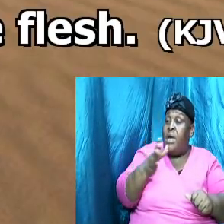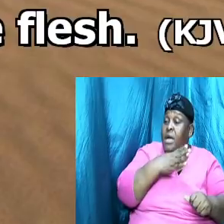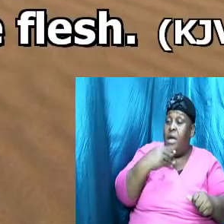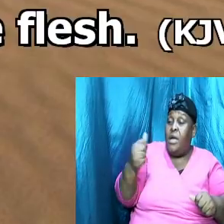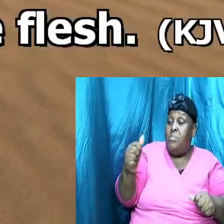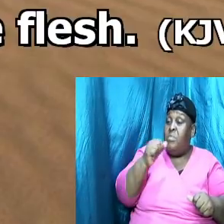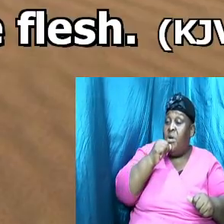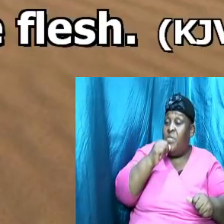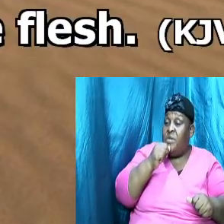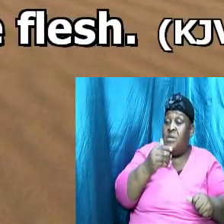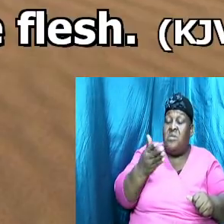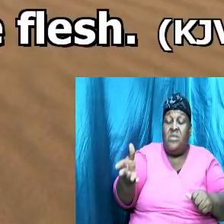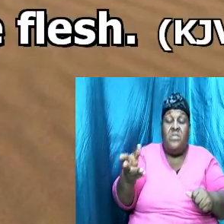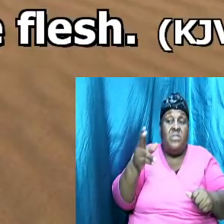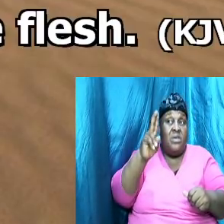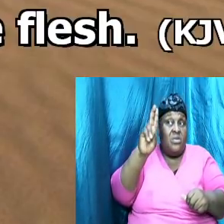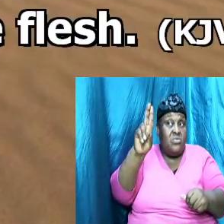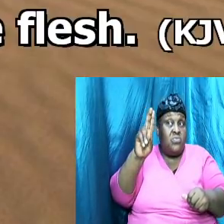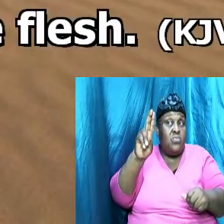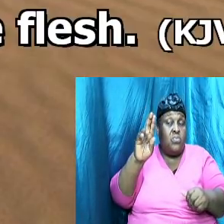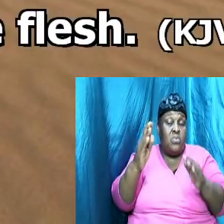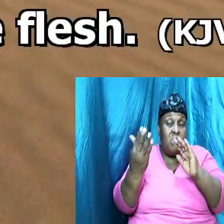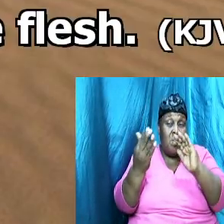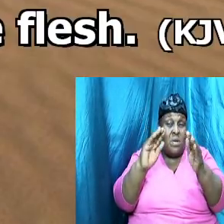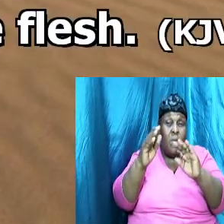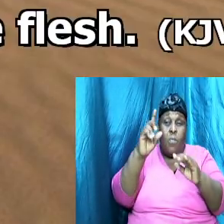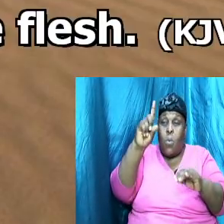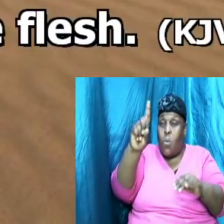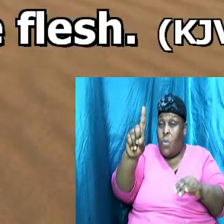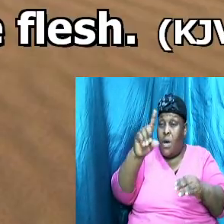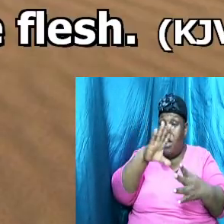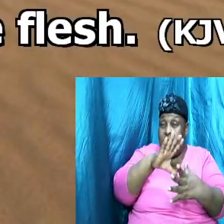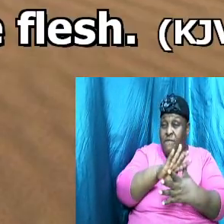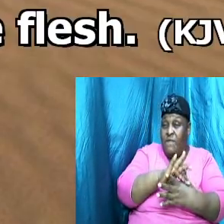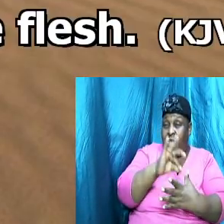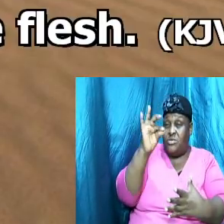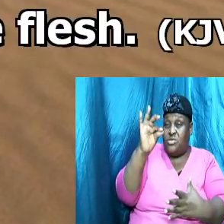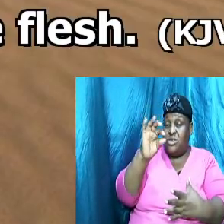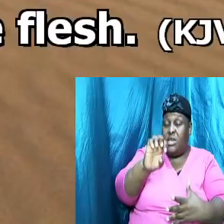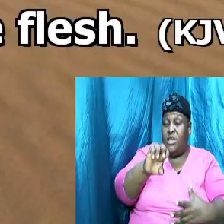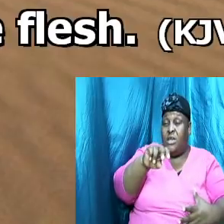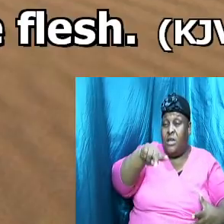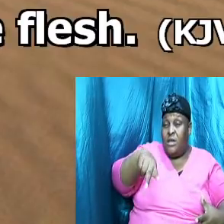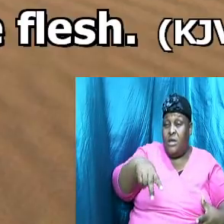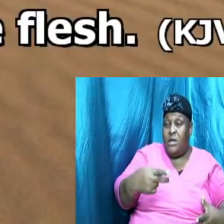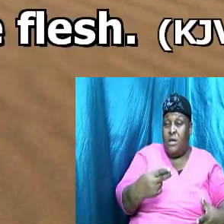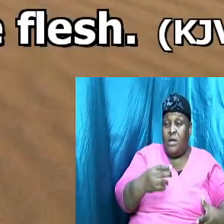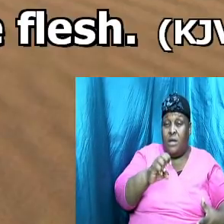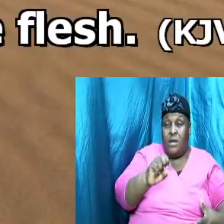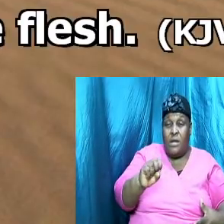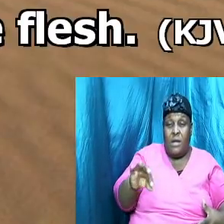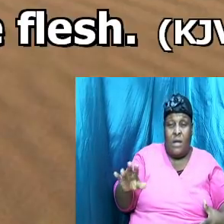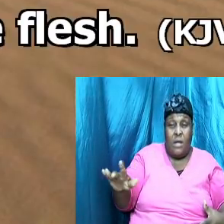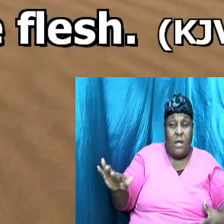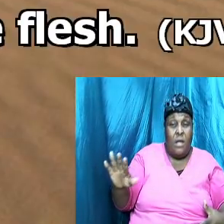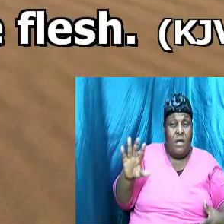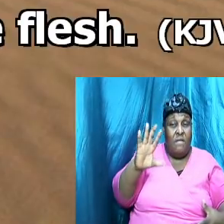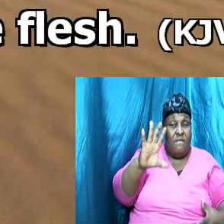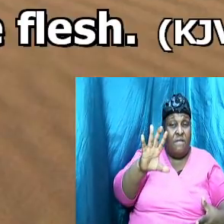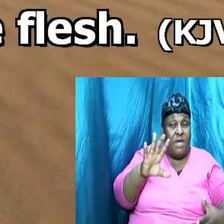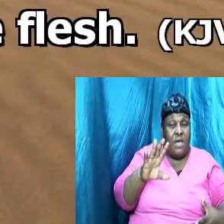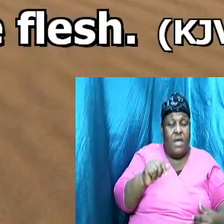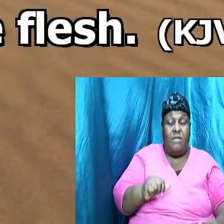and they too shall be one flesh I want us to see that Ephesians 5 30 31